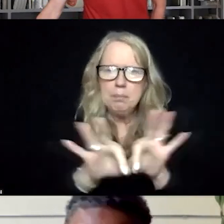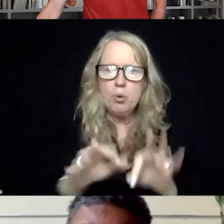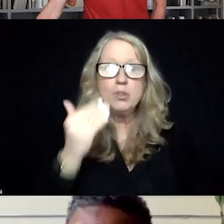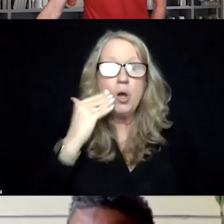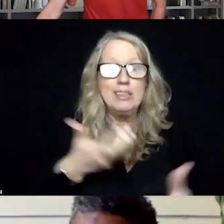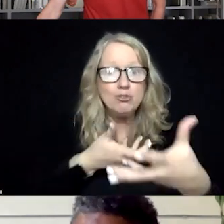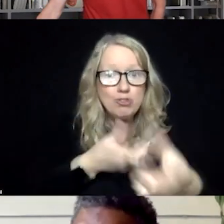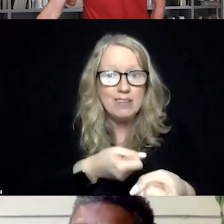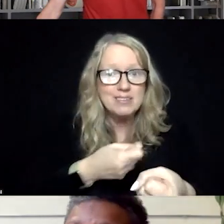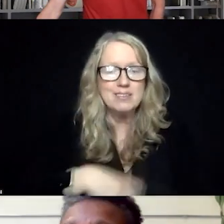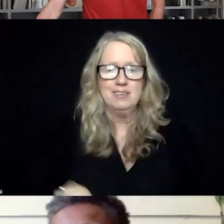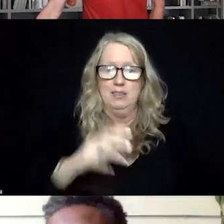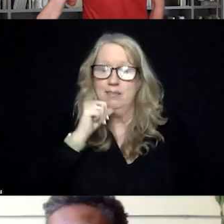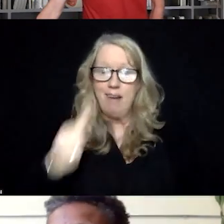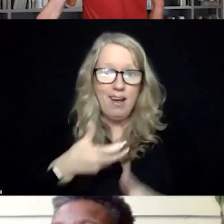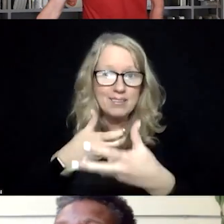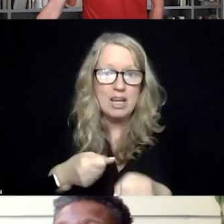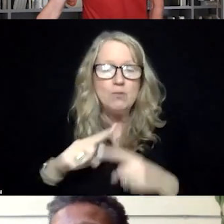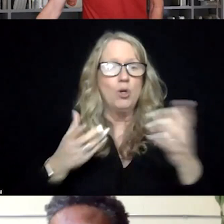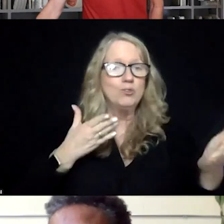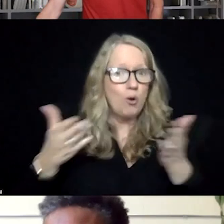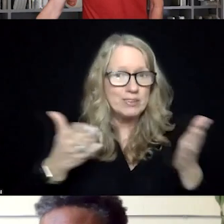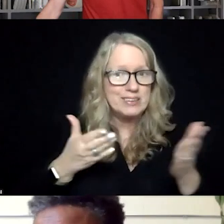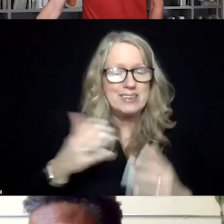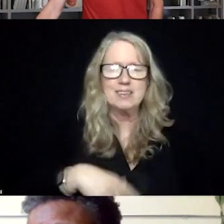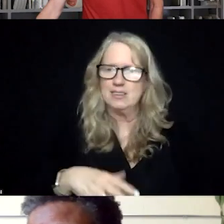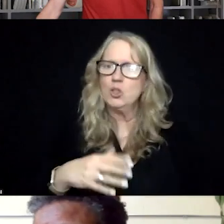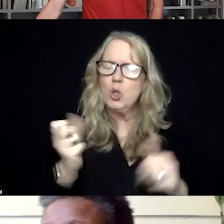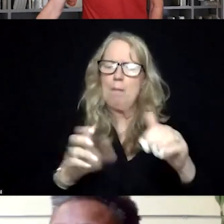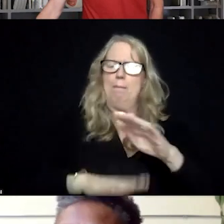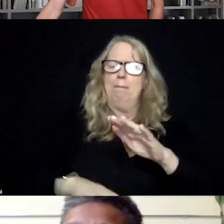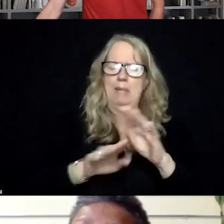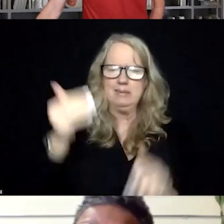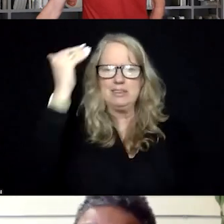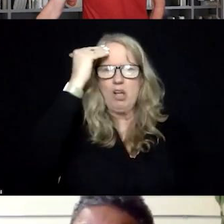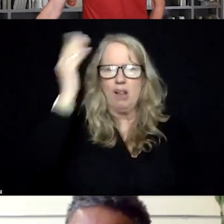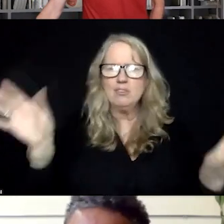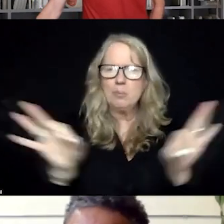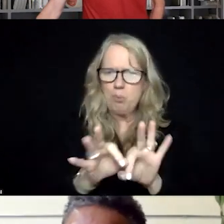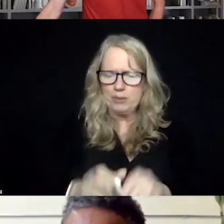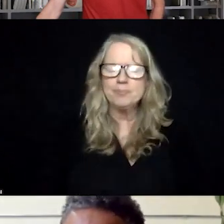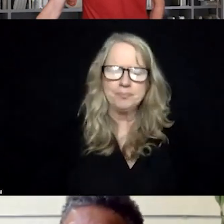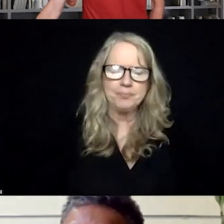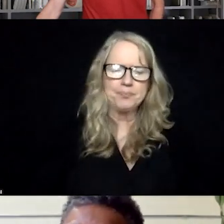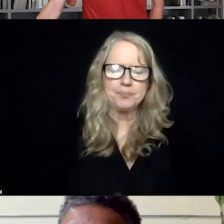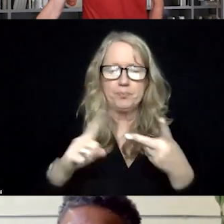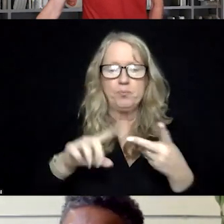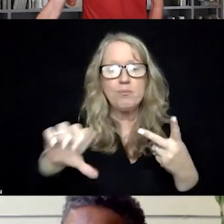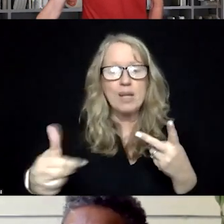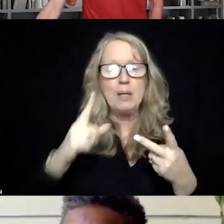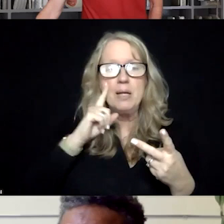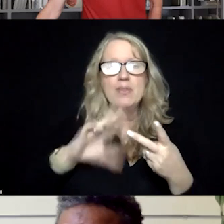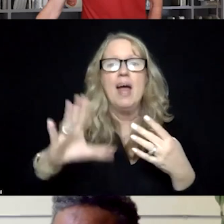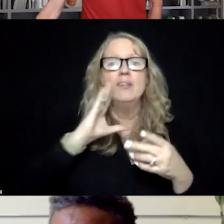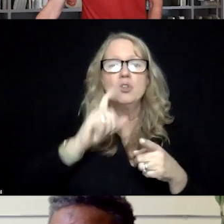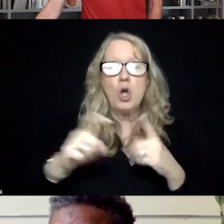in law enforcement? Is there a distrust in services? So just some very basic knowledge. Second, I think that responders, the call takers should be